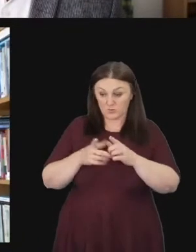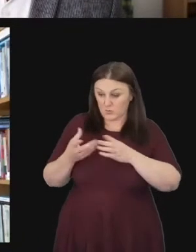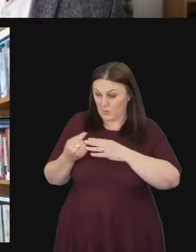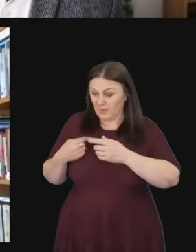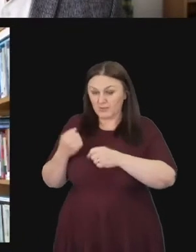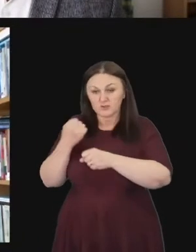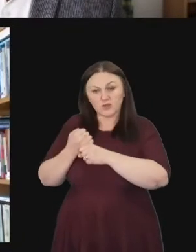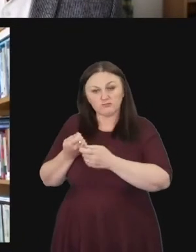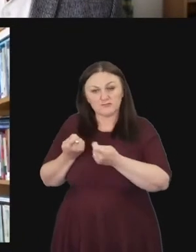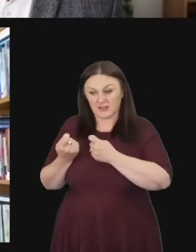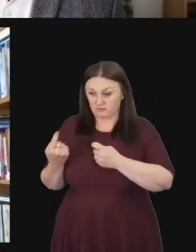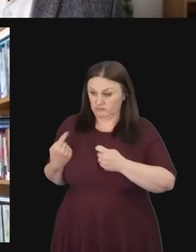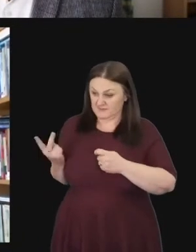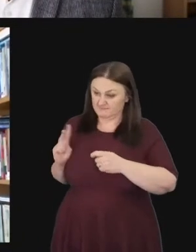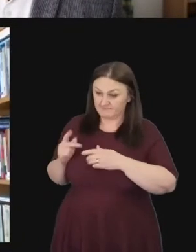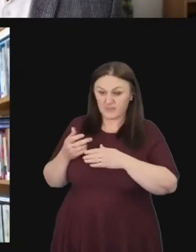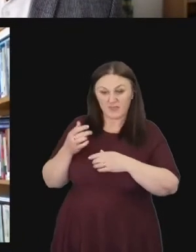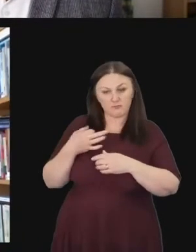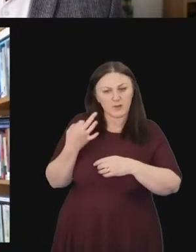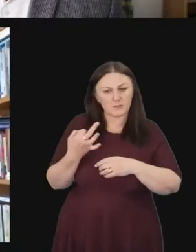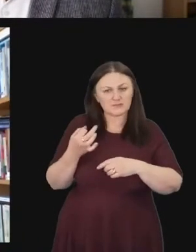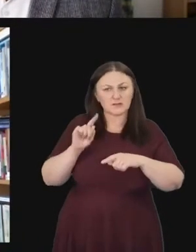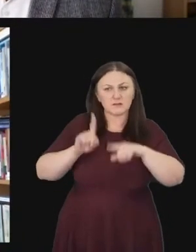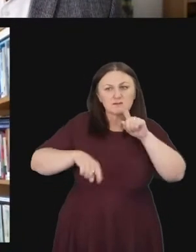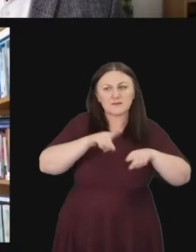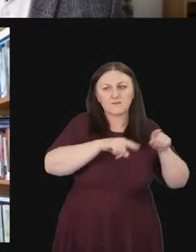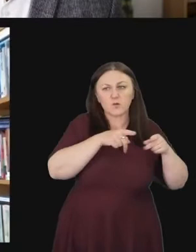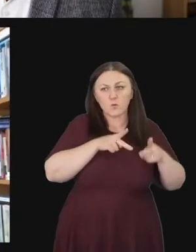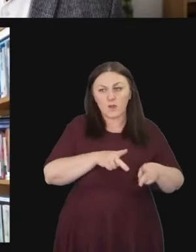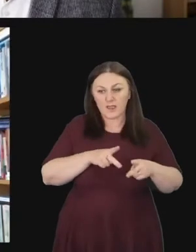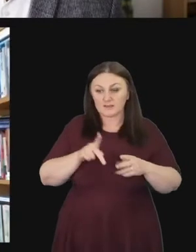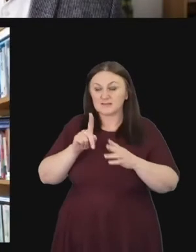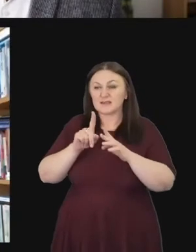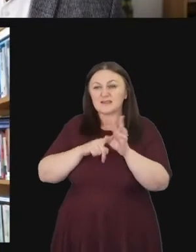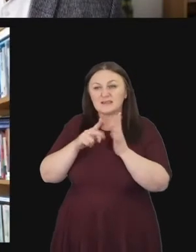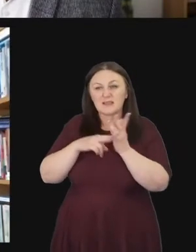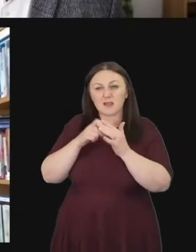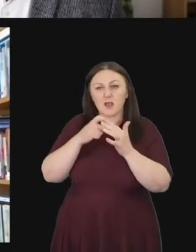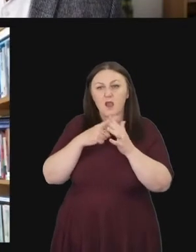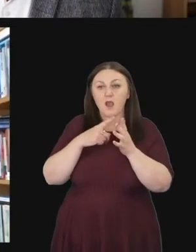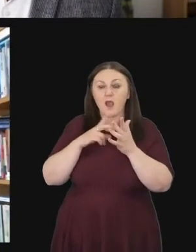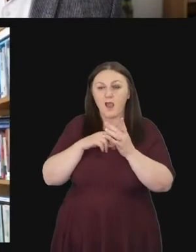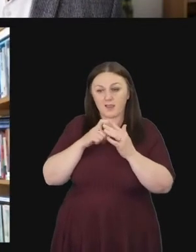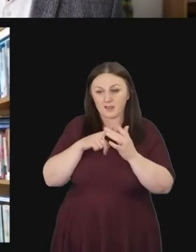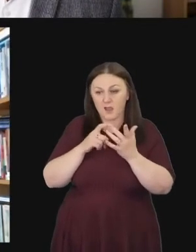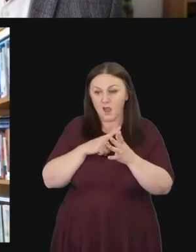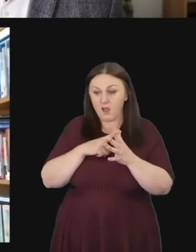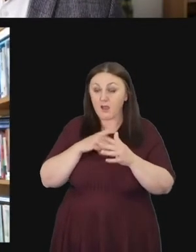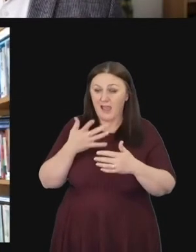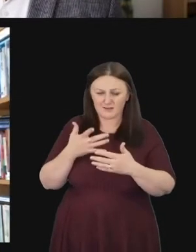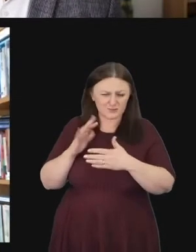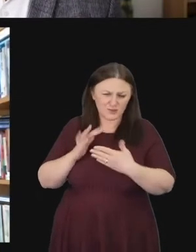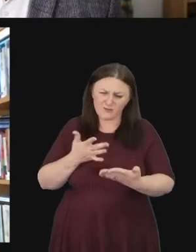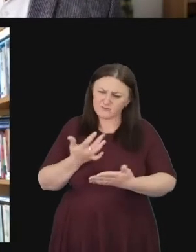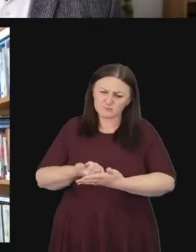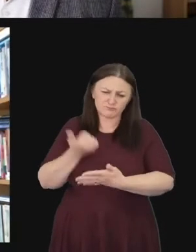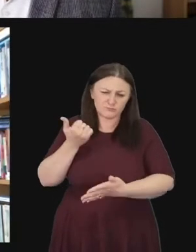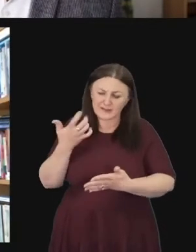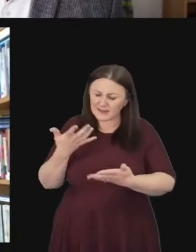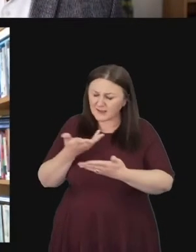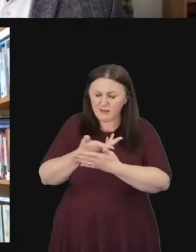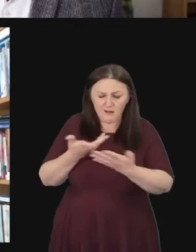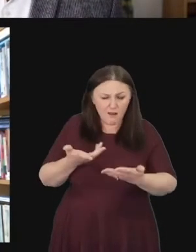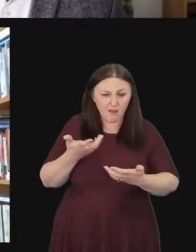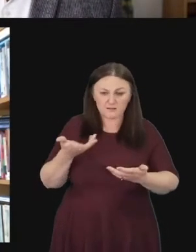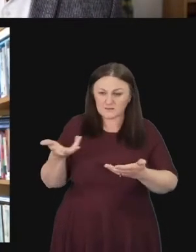different ways. This past year Yinka Aiken has served us brilliantly and brought us much encouragement and challenge